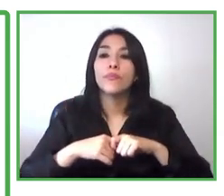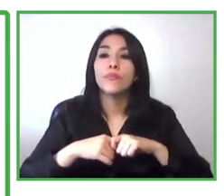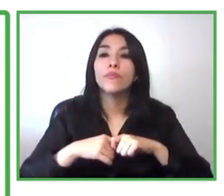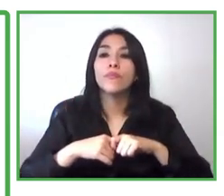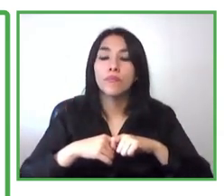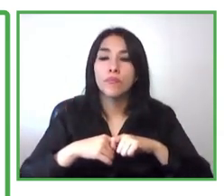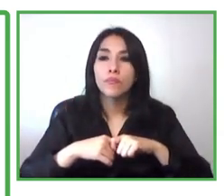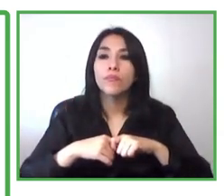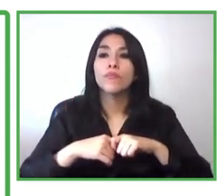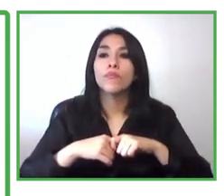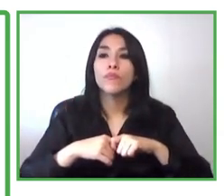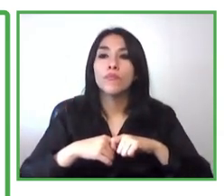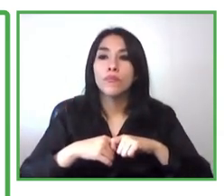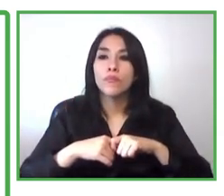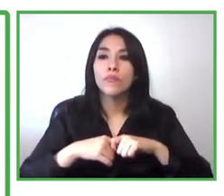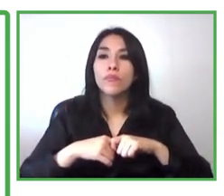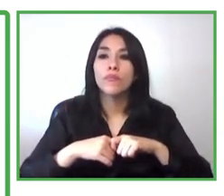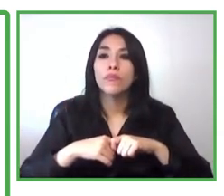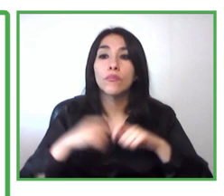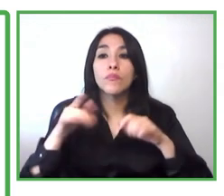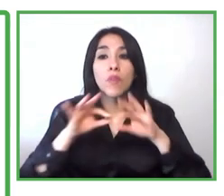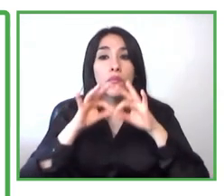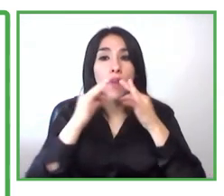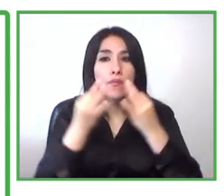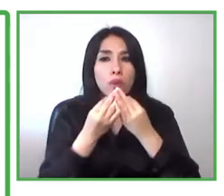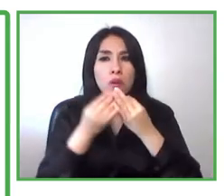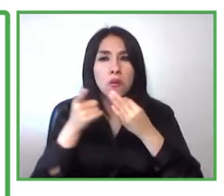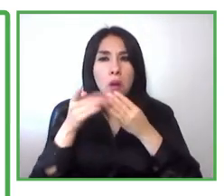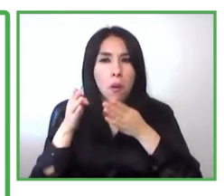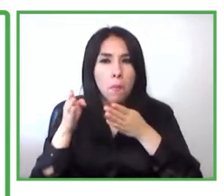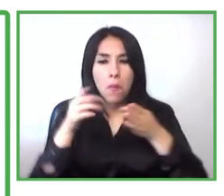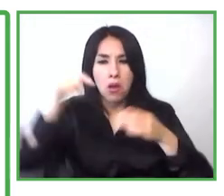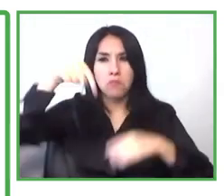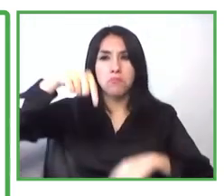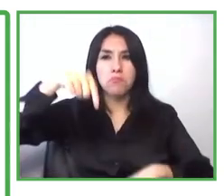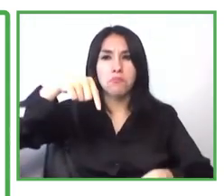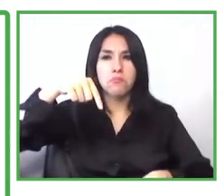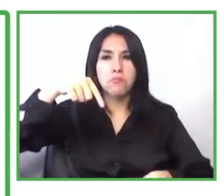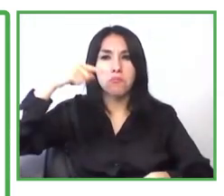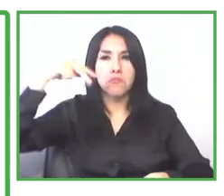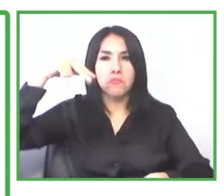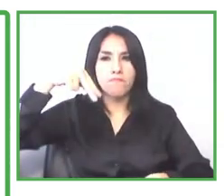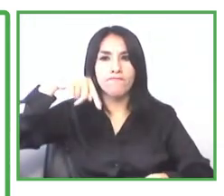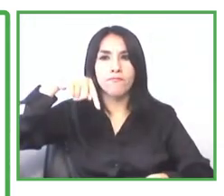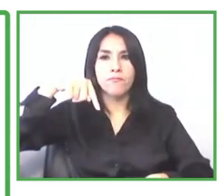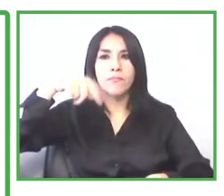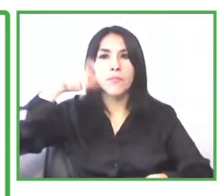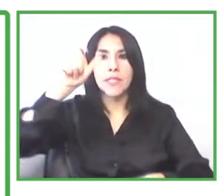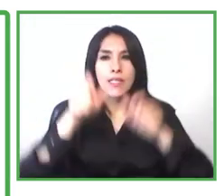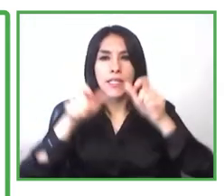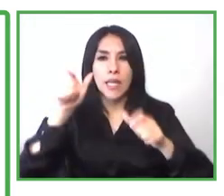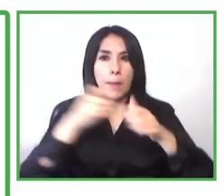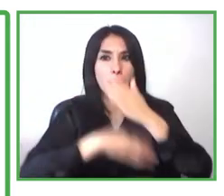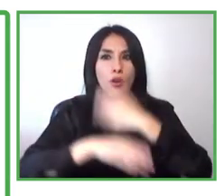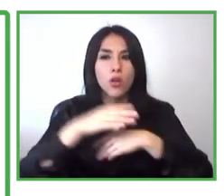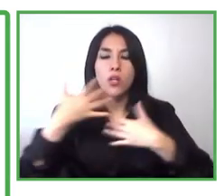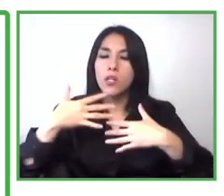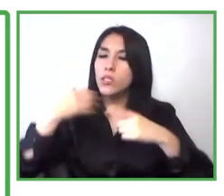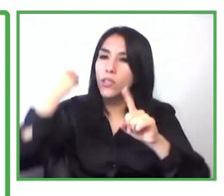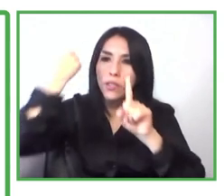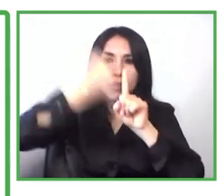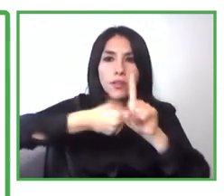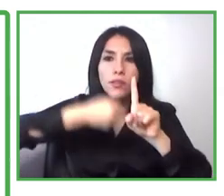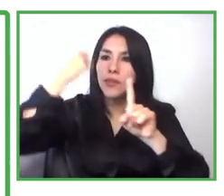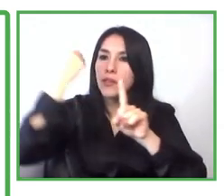focus we are trying just to really respond to the barrier as i said